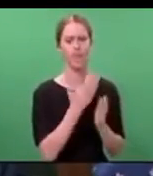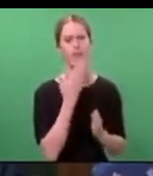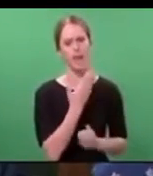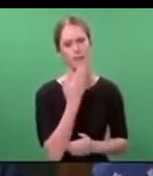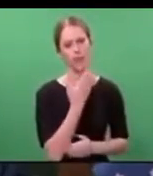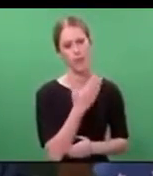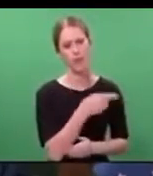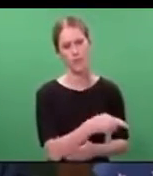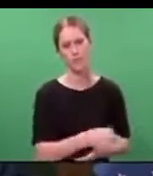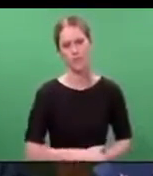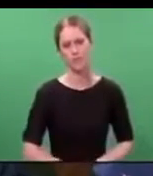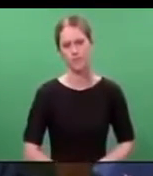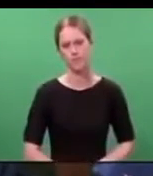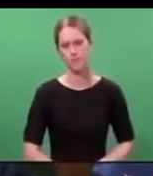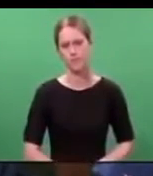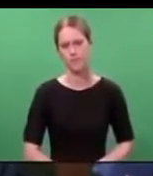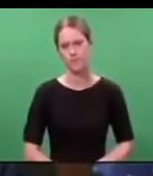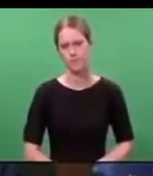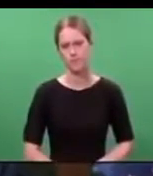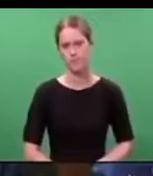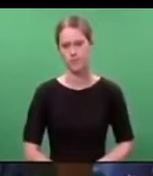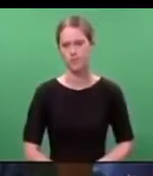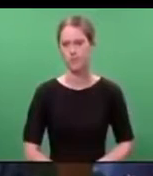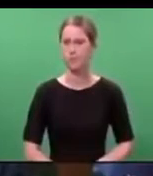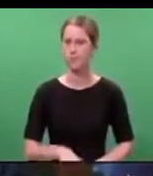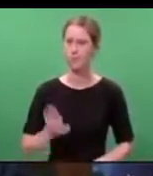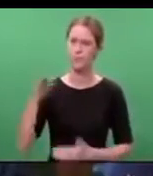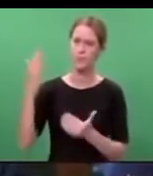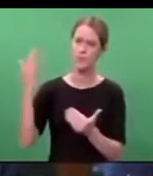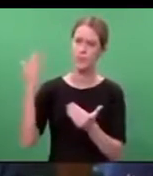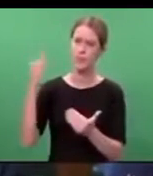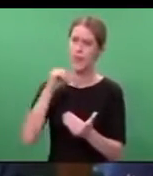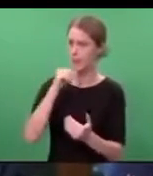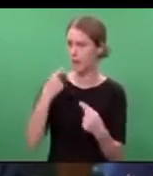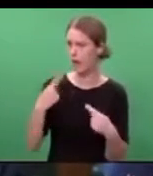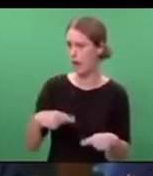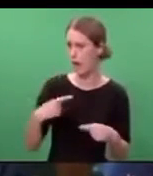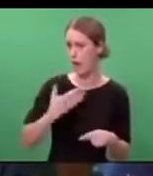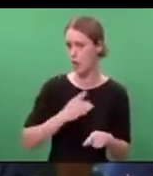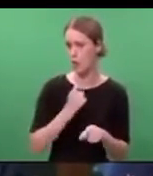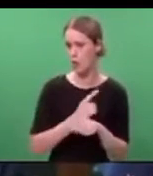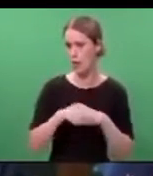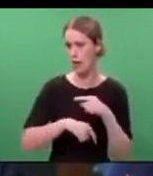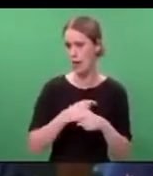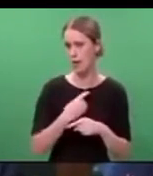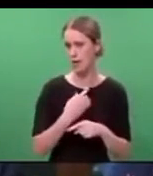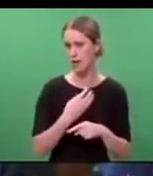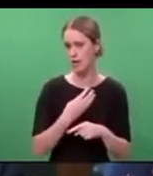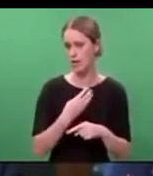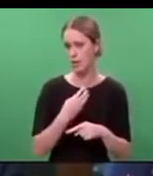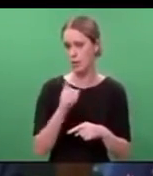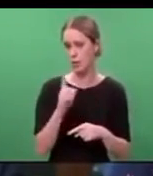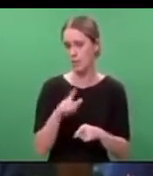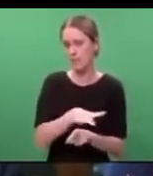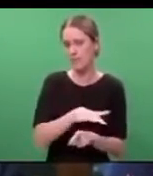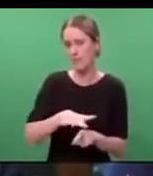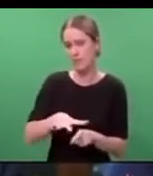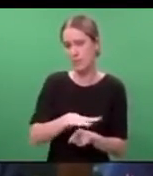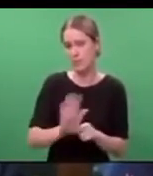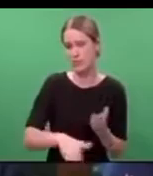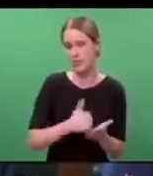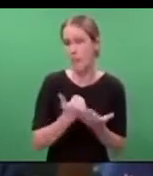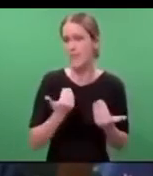it. Mr Speaker, if you'll allow, I'd like to talk about some of the immediate measures currently in place,